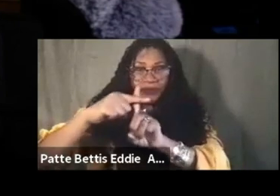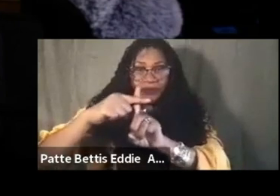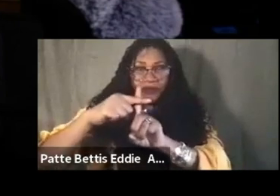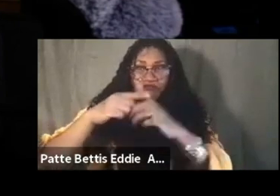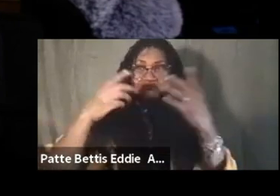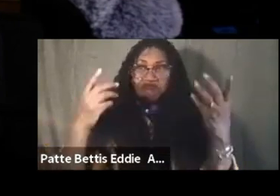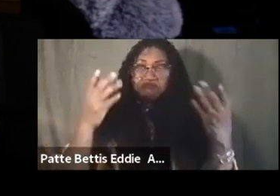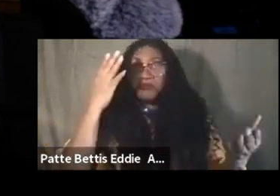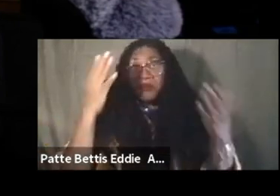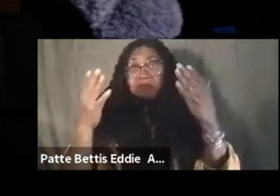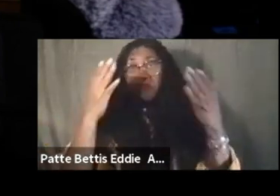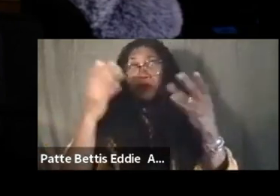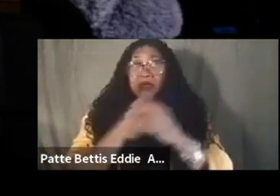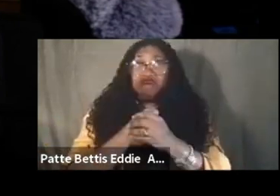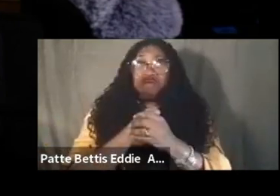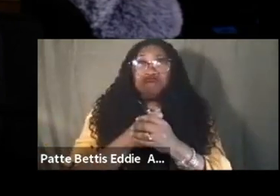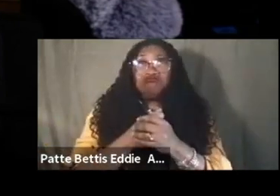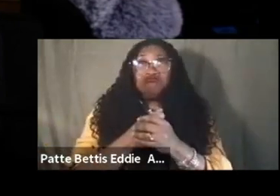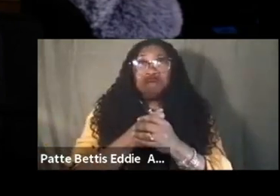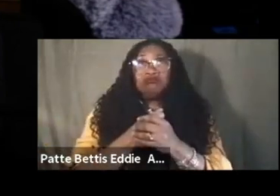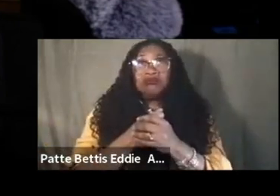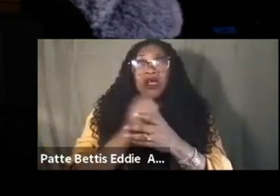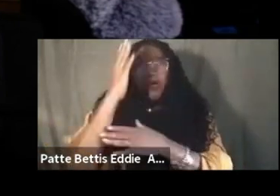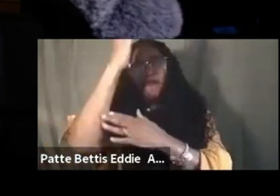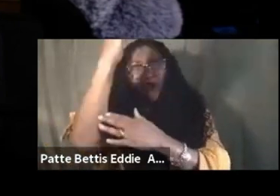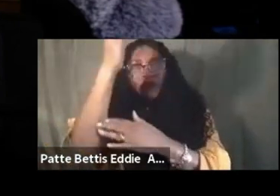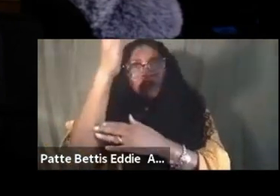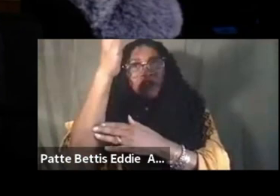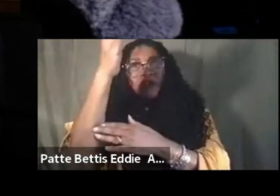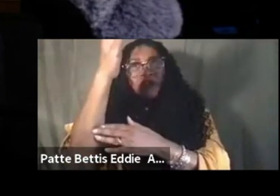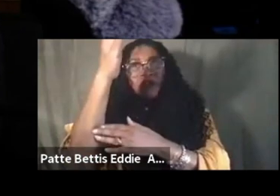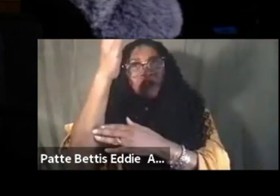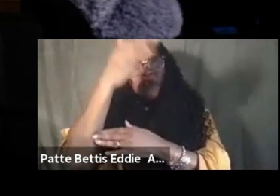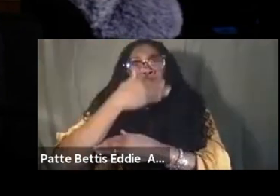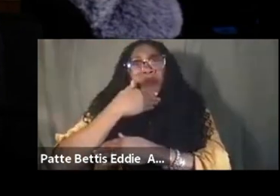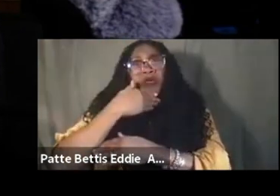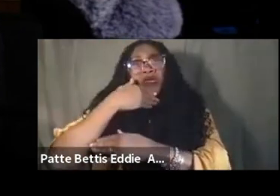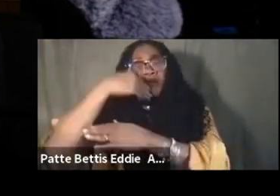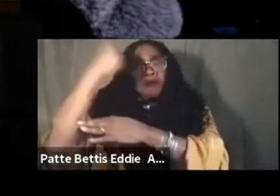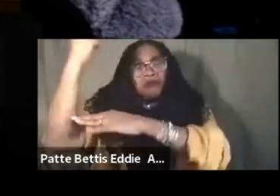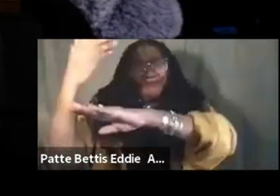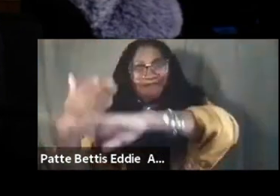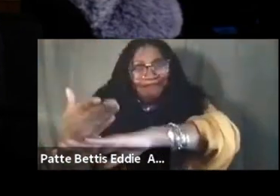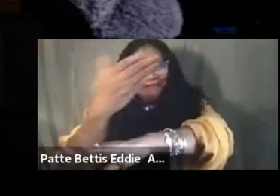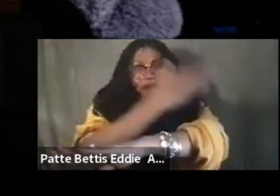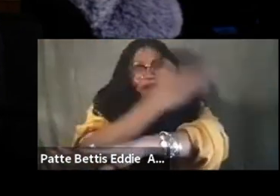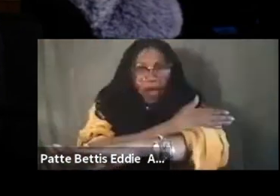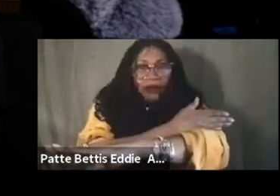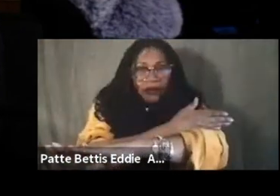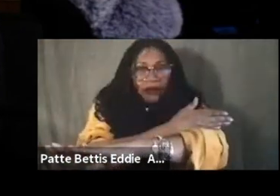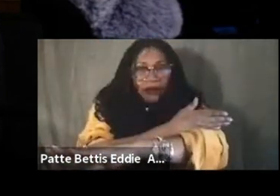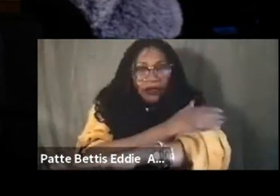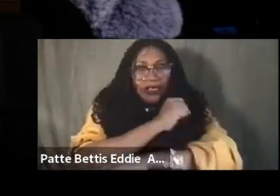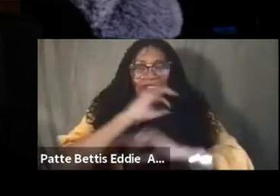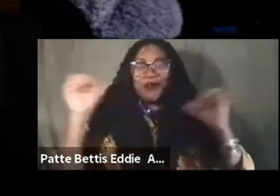for uh you know a brighter future and yeah so all that to say the